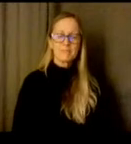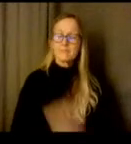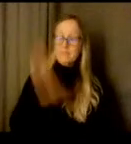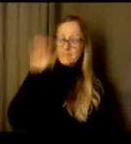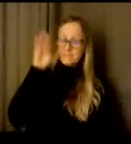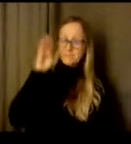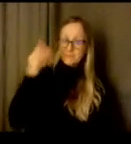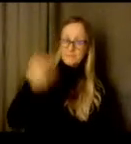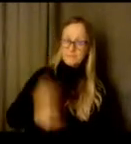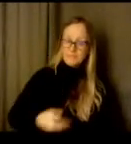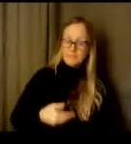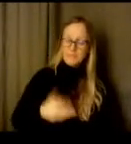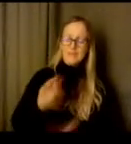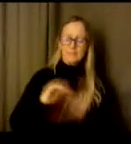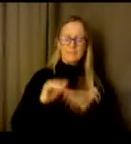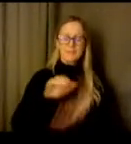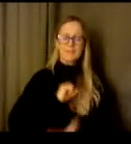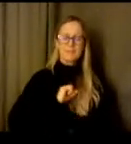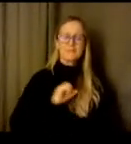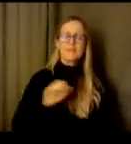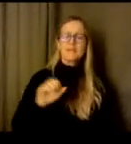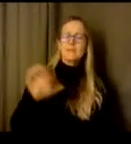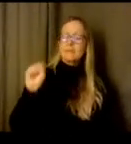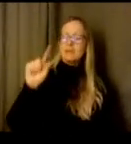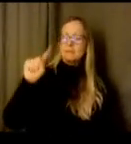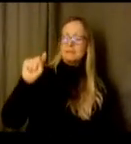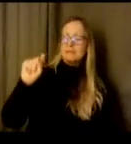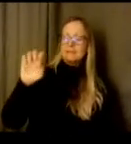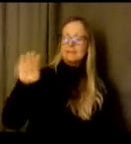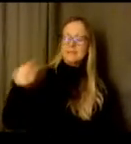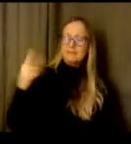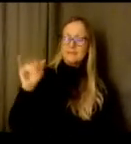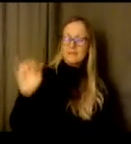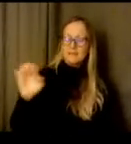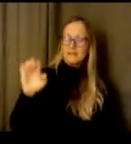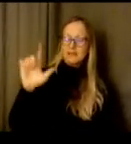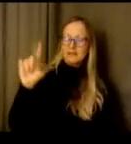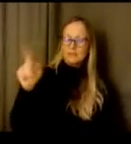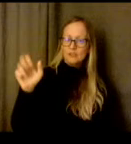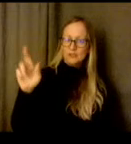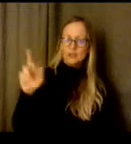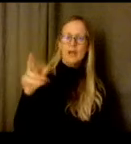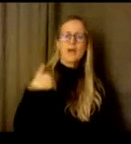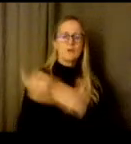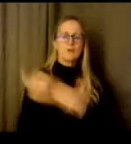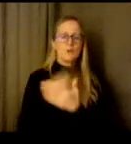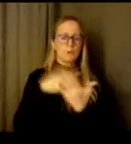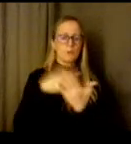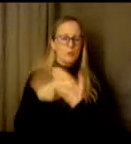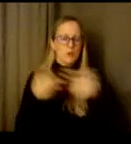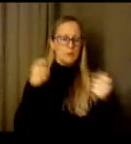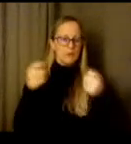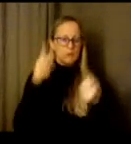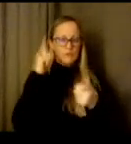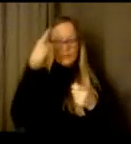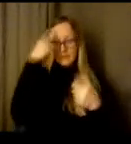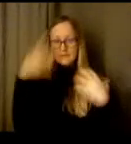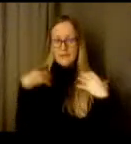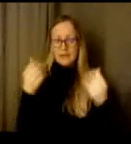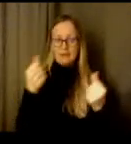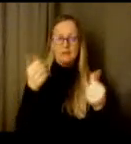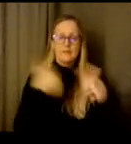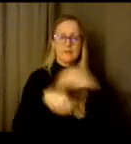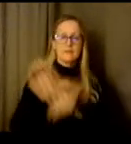Hi, excuse me. My name is Stephanie Other and again, I'm the new Program Manager for Mental Health for Seattle Public Schools. I want to start off by